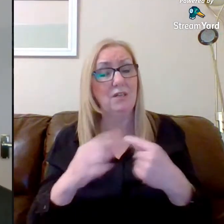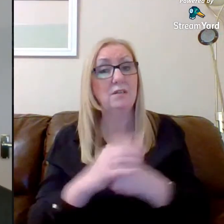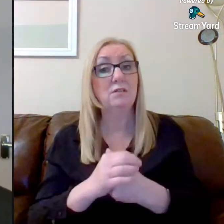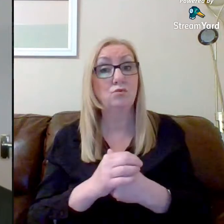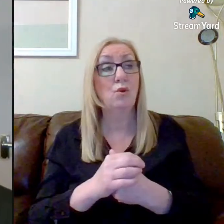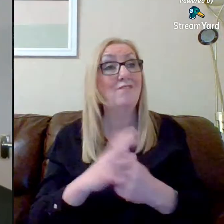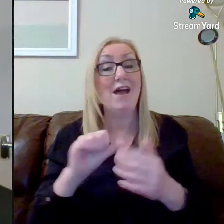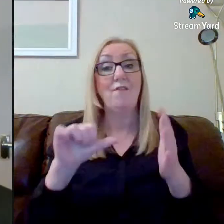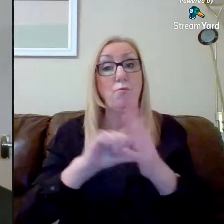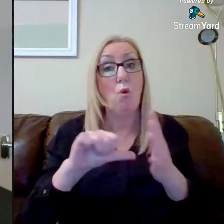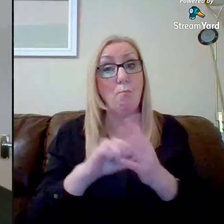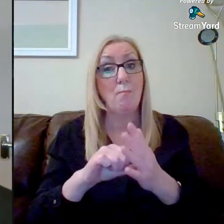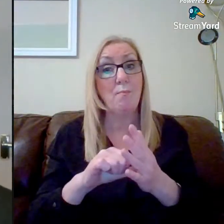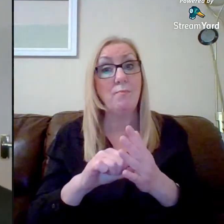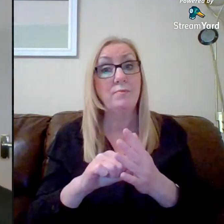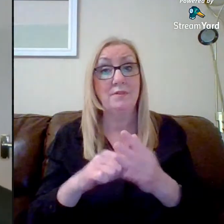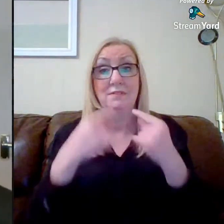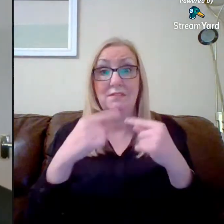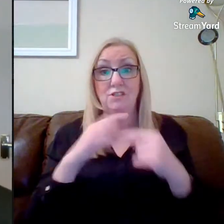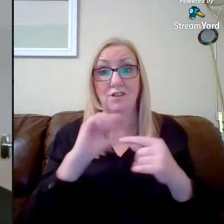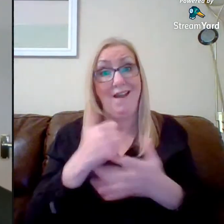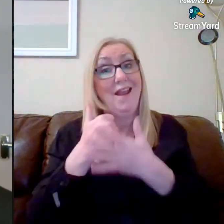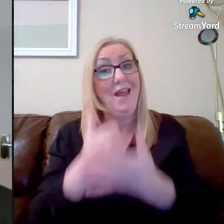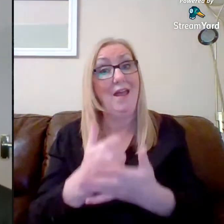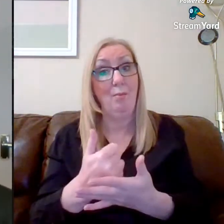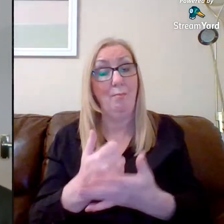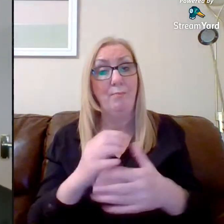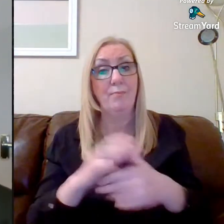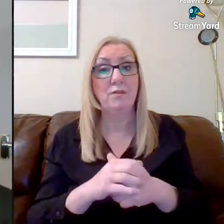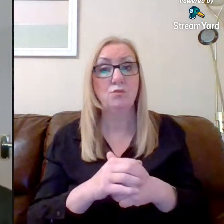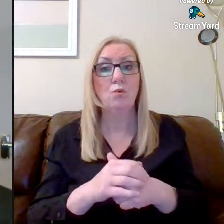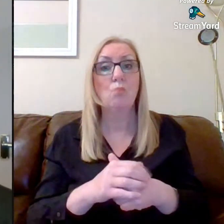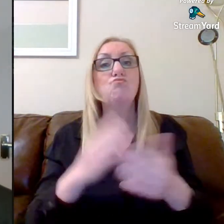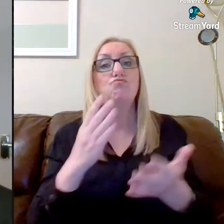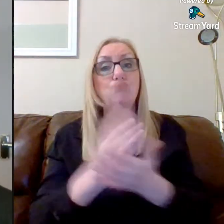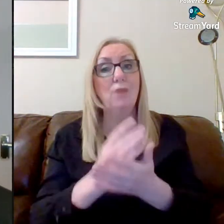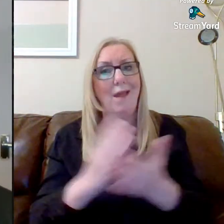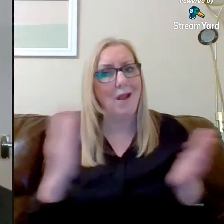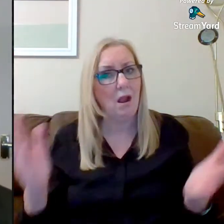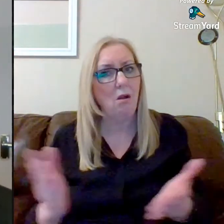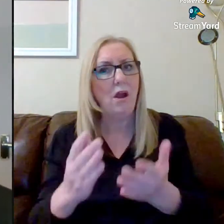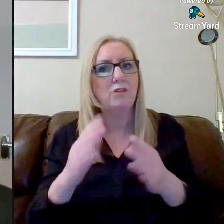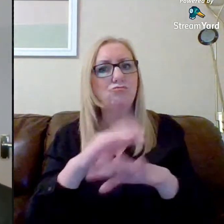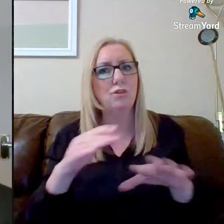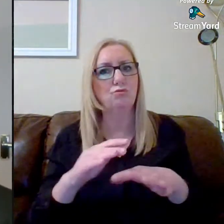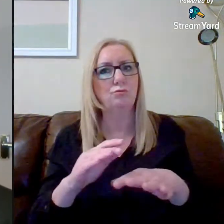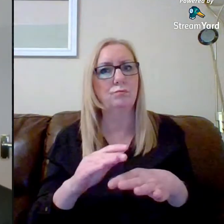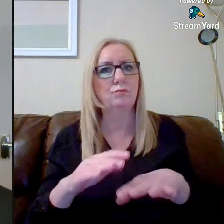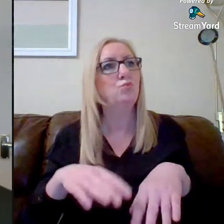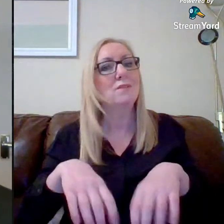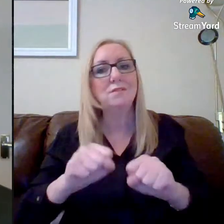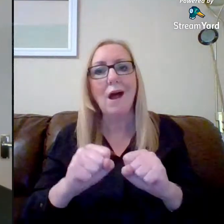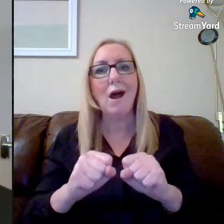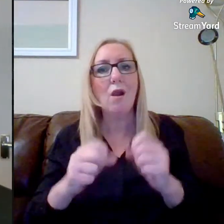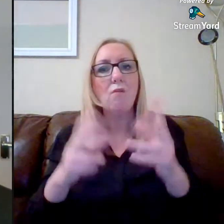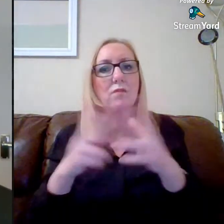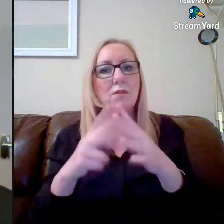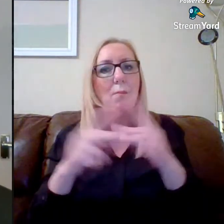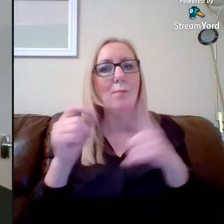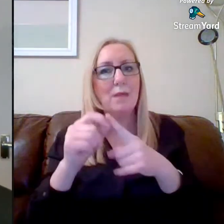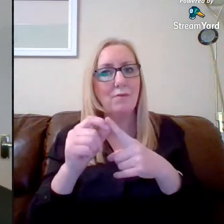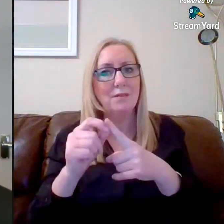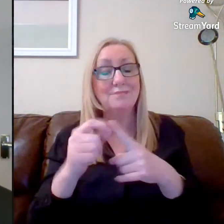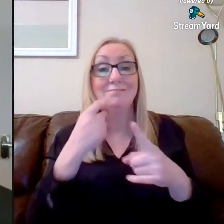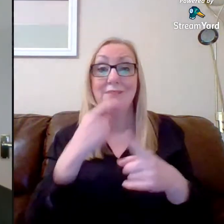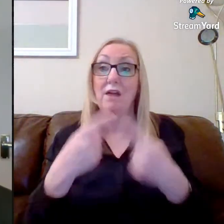there and then. So we would encourage children where possible to get online at the start of that double period, tell the teacher that they're there, and then get